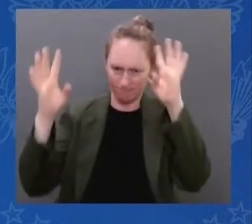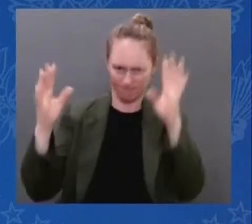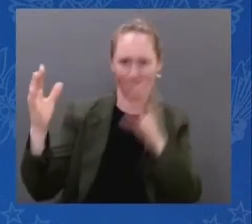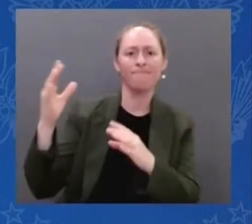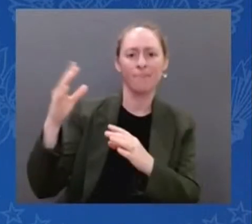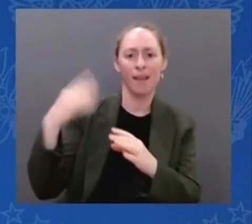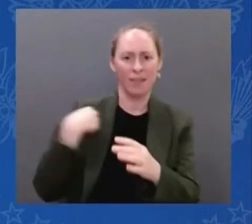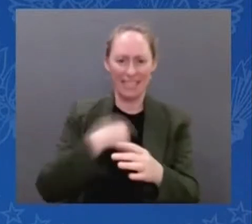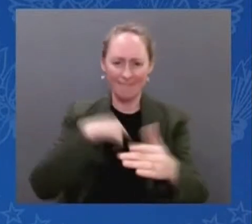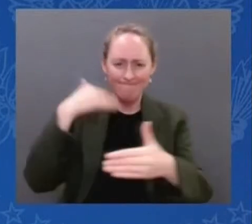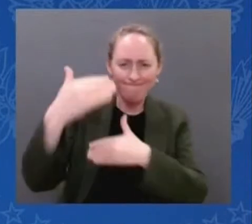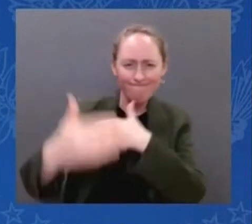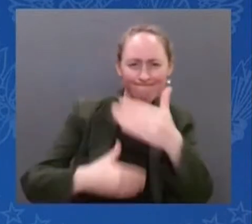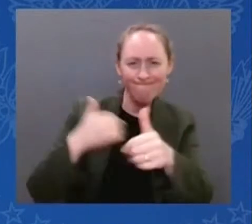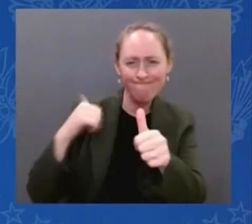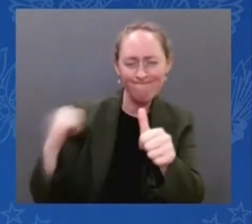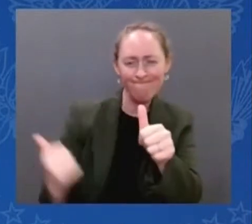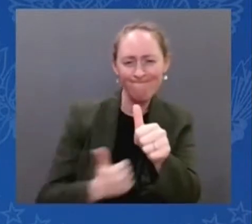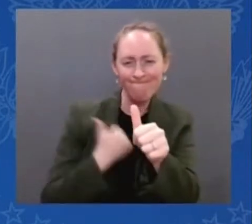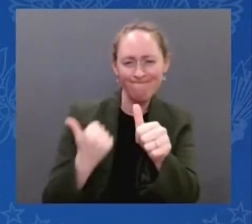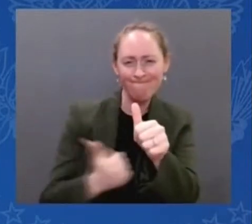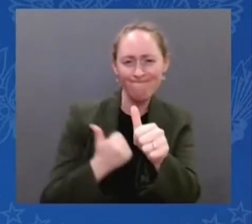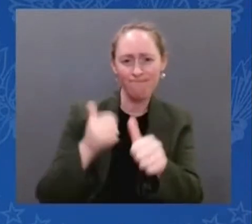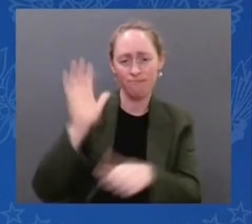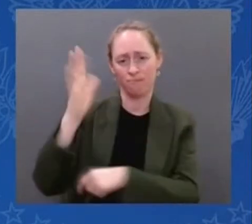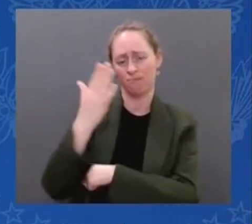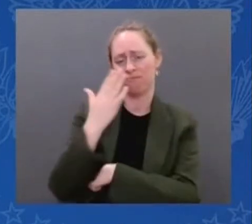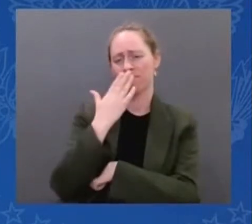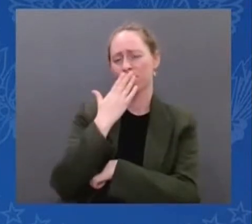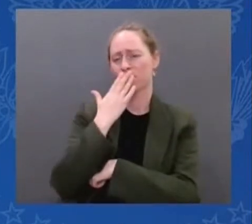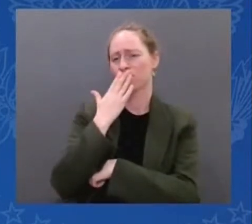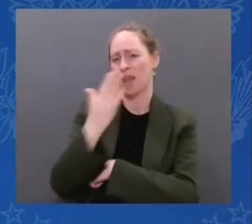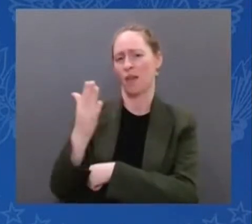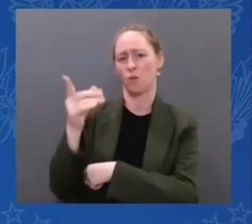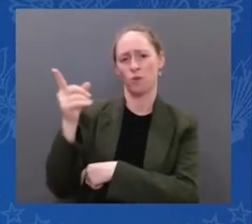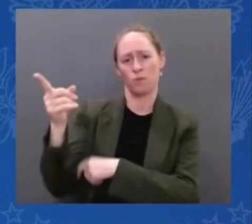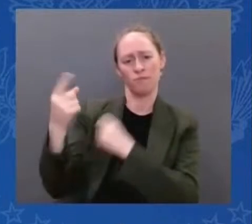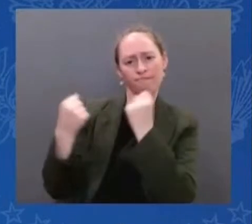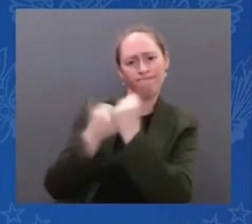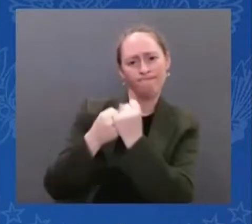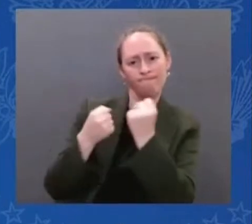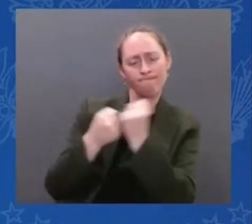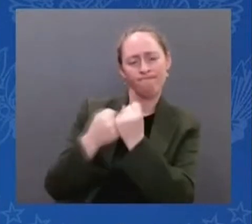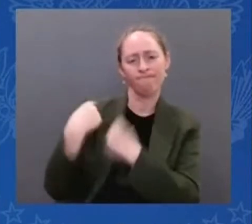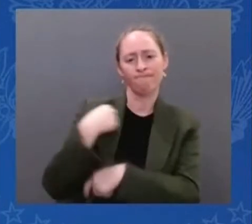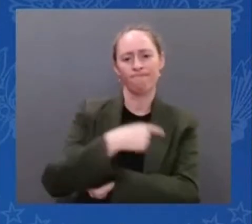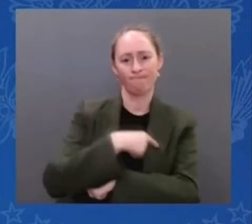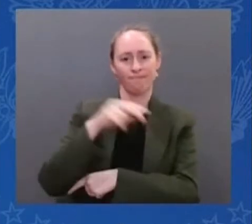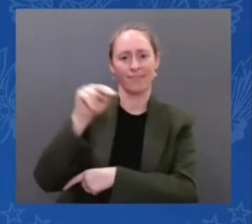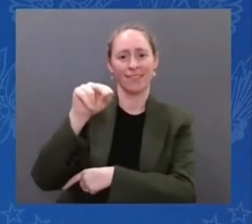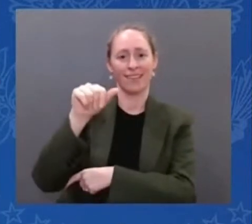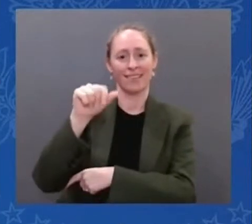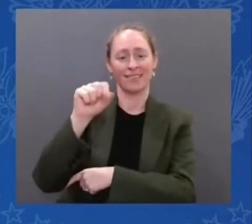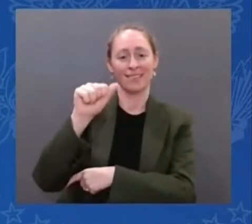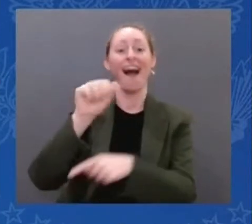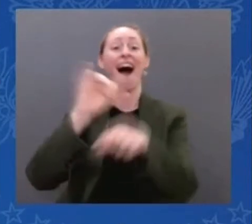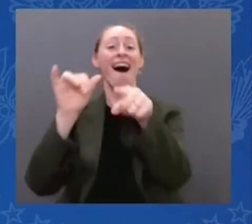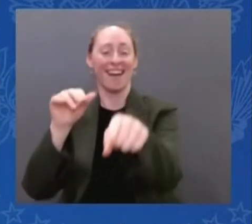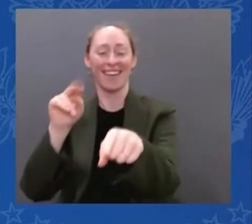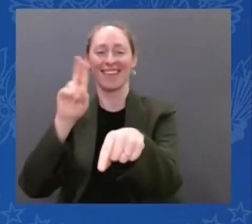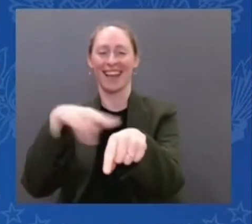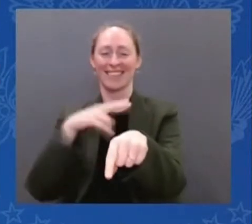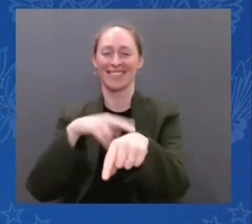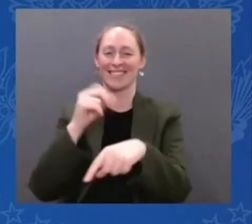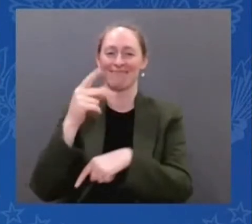and your commitment to ensuring innovation in space. The floor is yours. The Thank you. Thank you. Well, good evening, everyone.